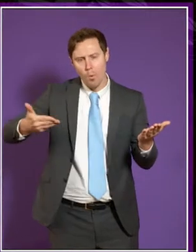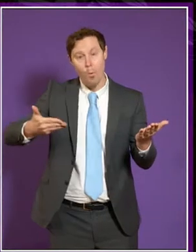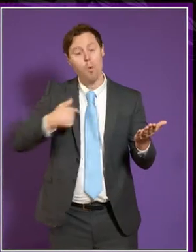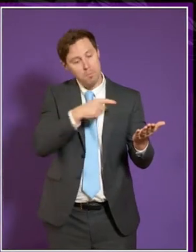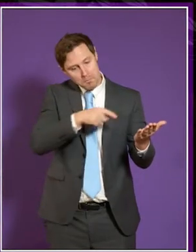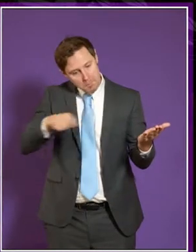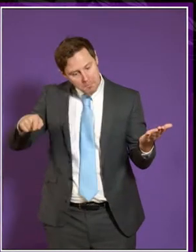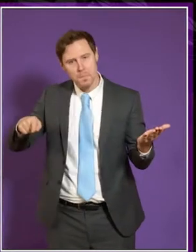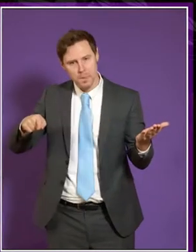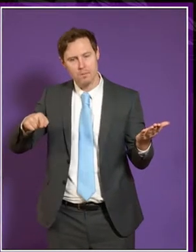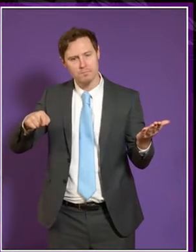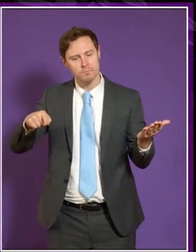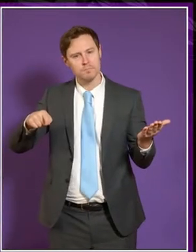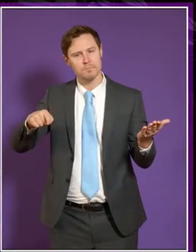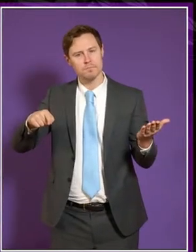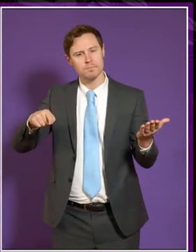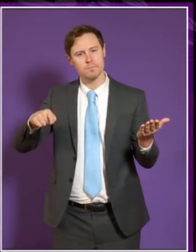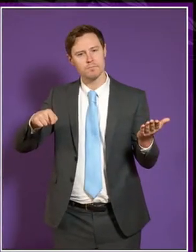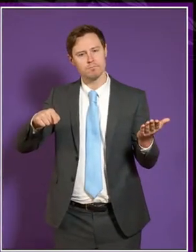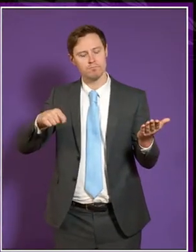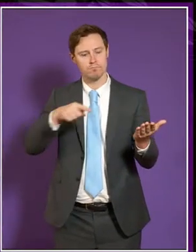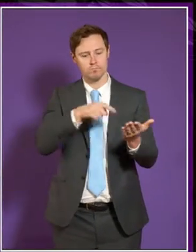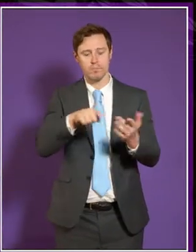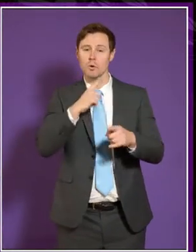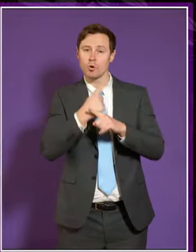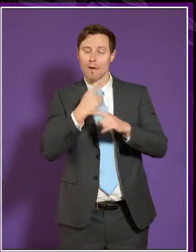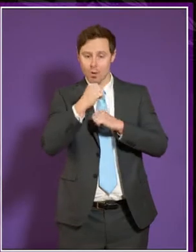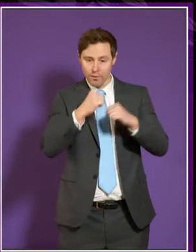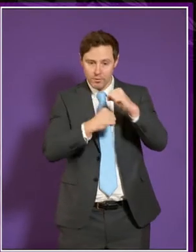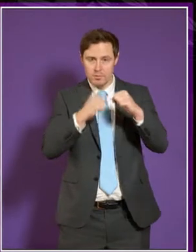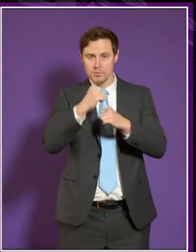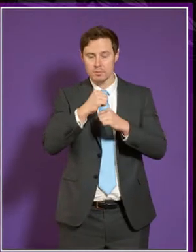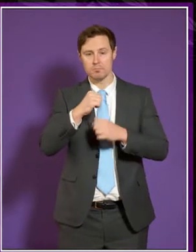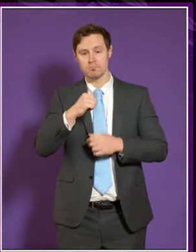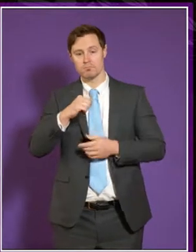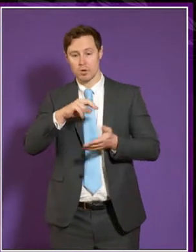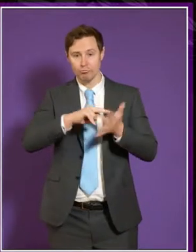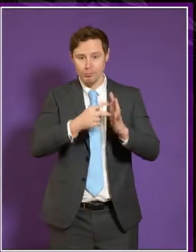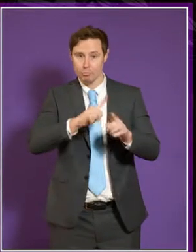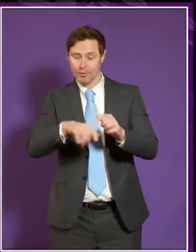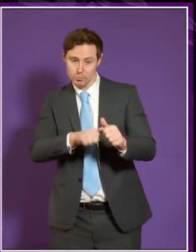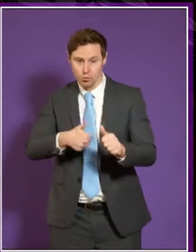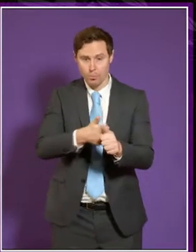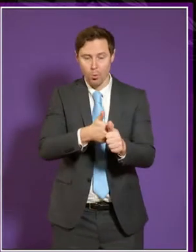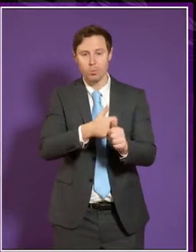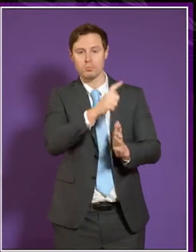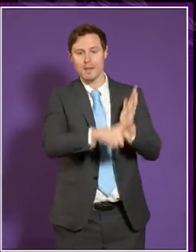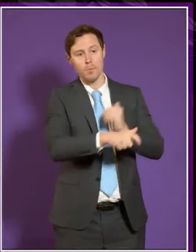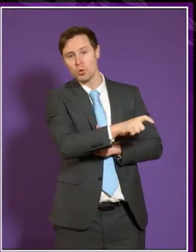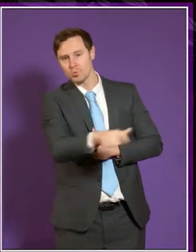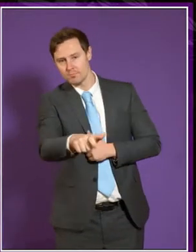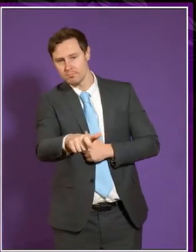covering the governance arrangements and budgetary arrangements for supporting any disabled